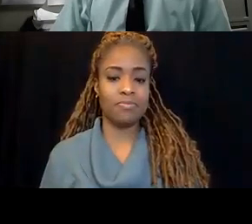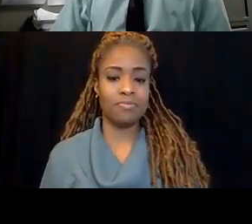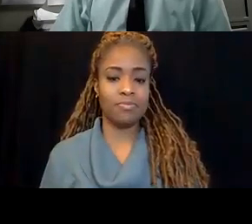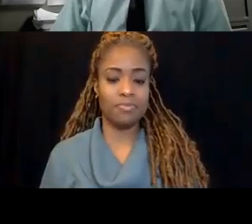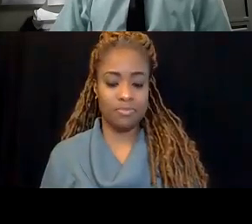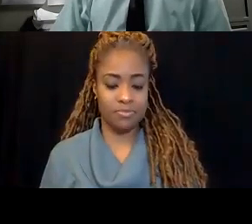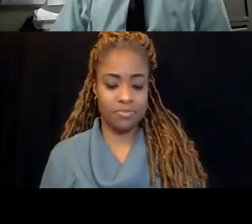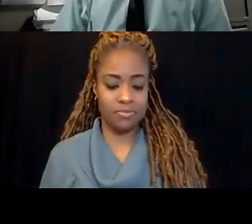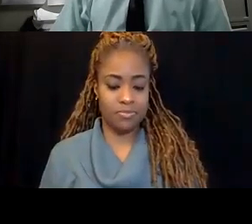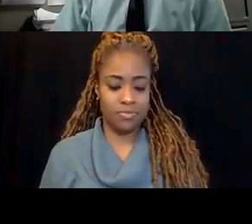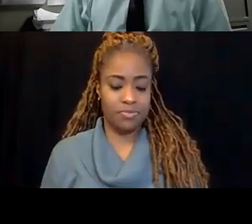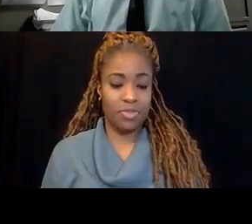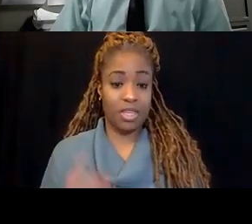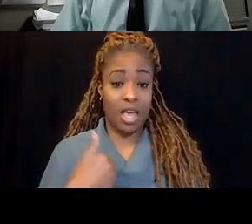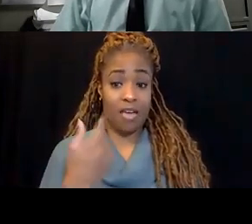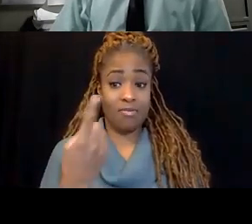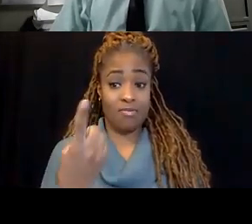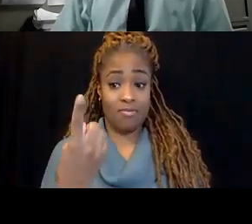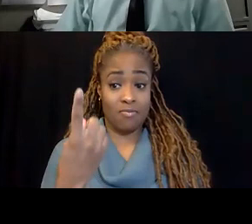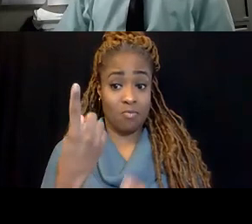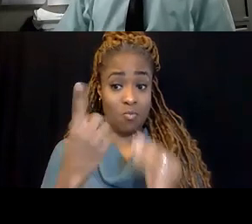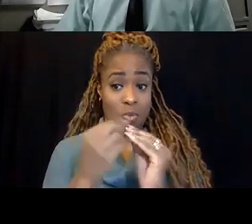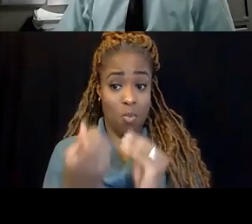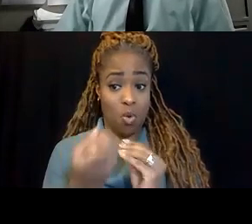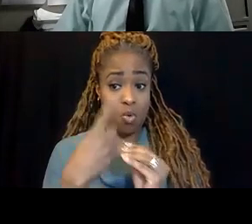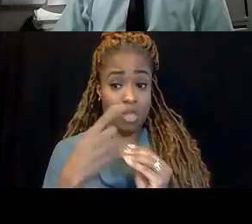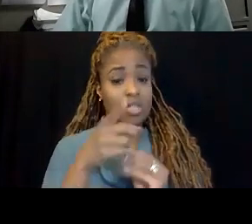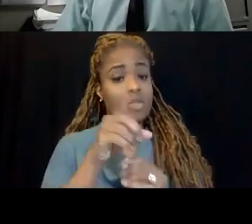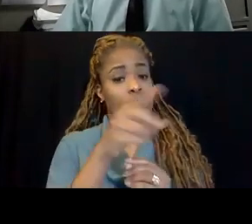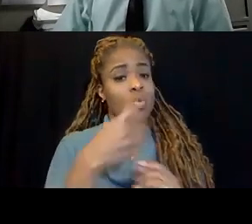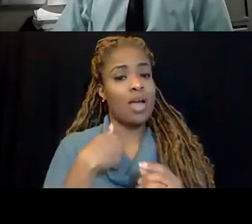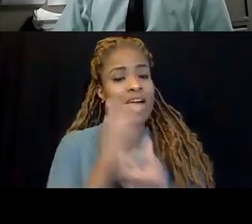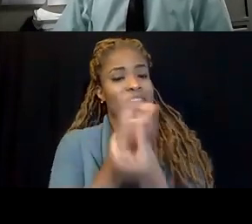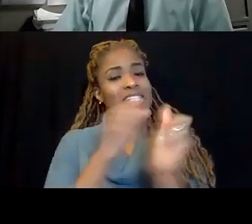We have one more question in the queue. Do you have safety ambassadors?